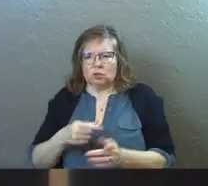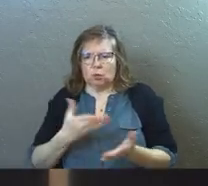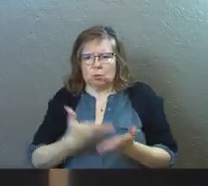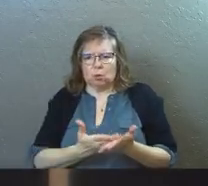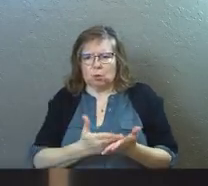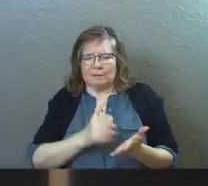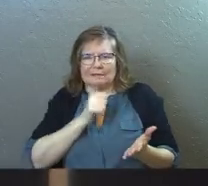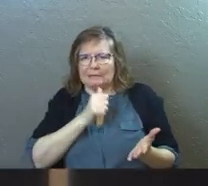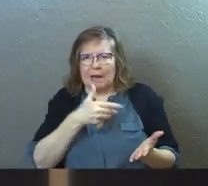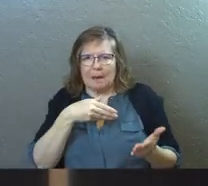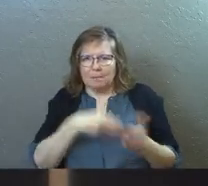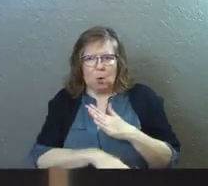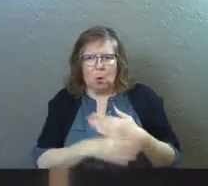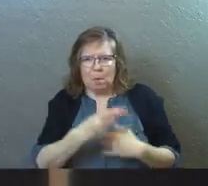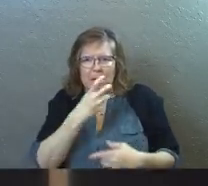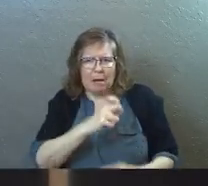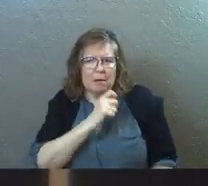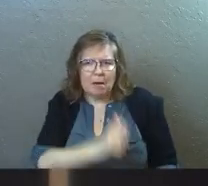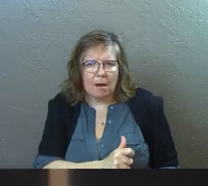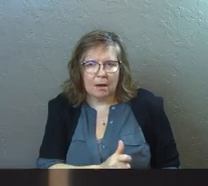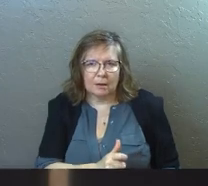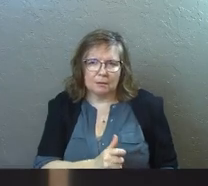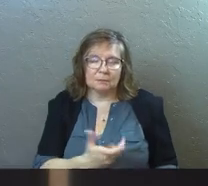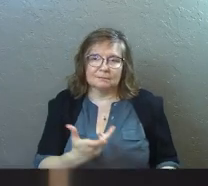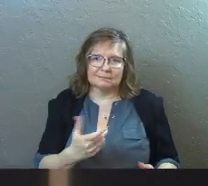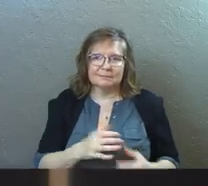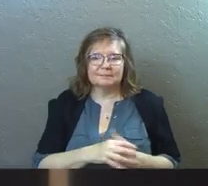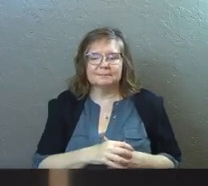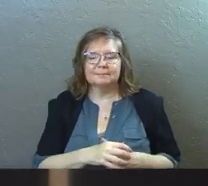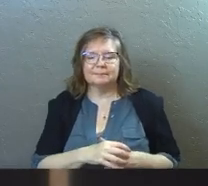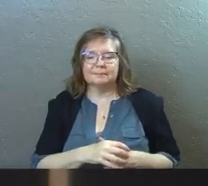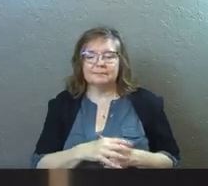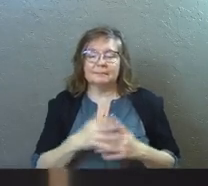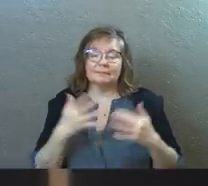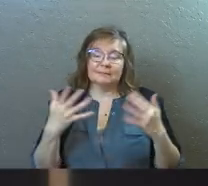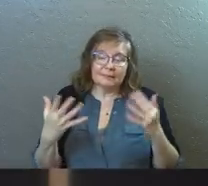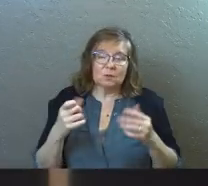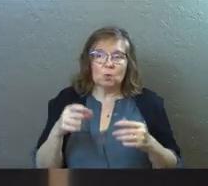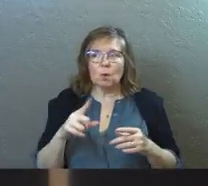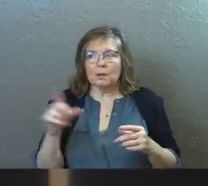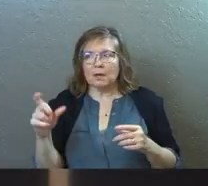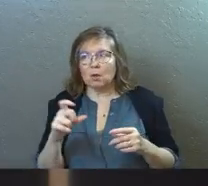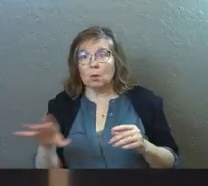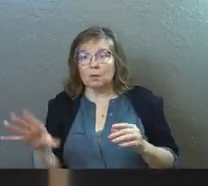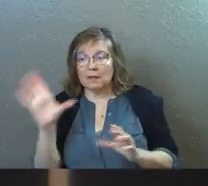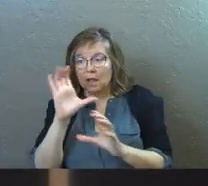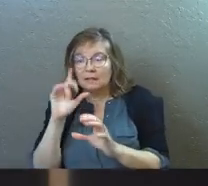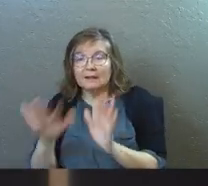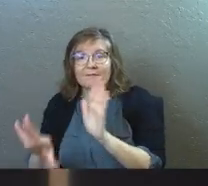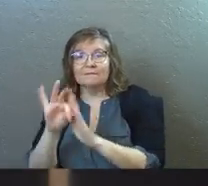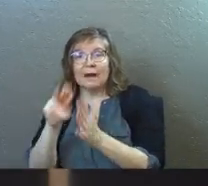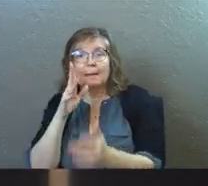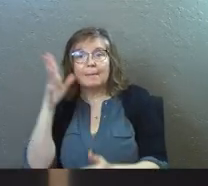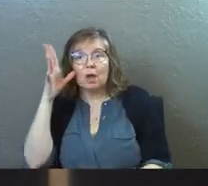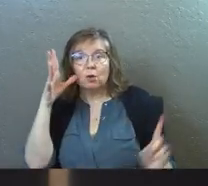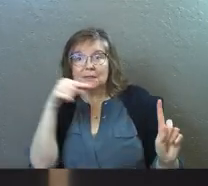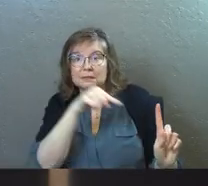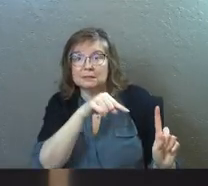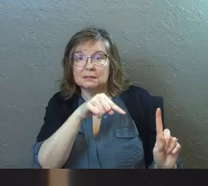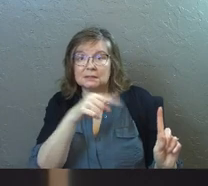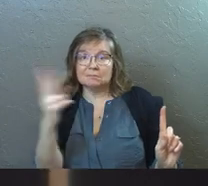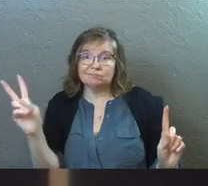that this guy had ever been blind in the first place, which makes sense. And so they go and they find his parents and